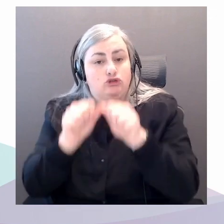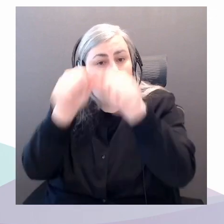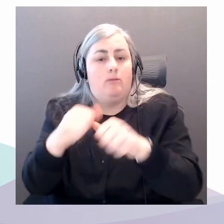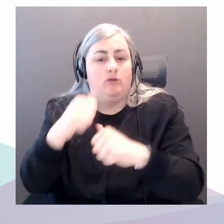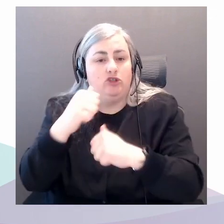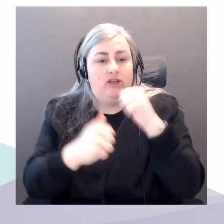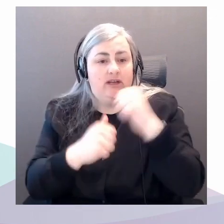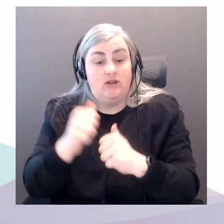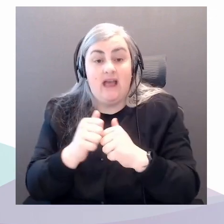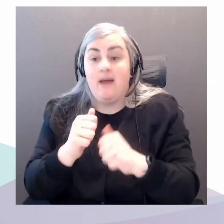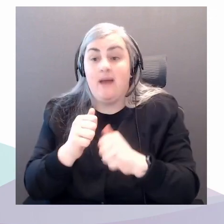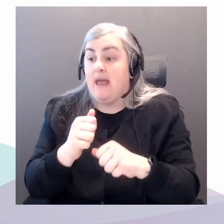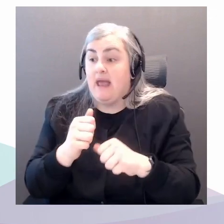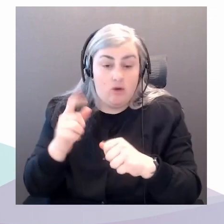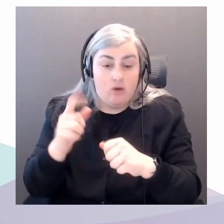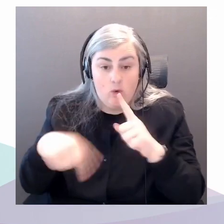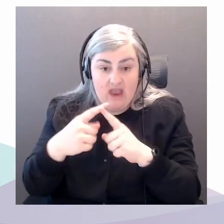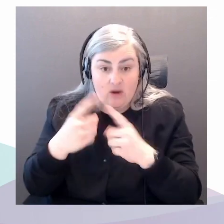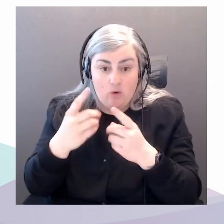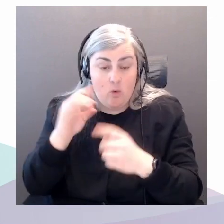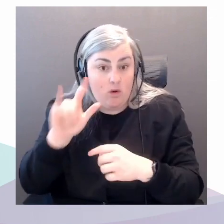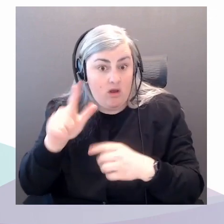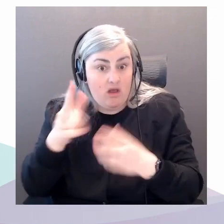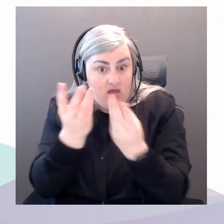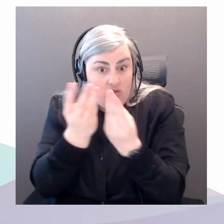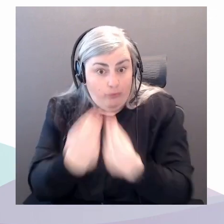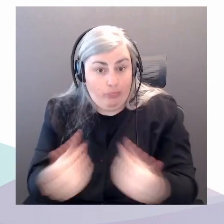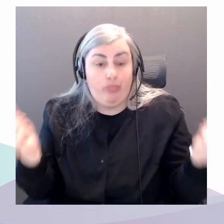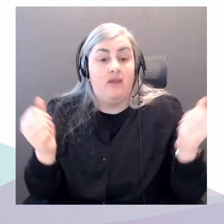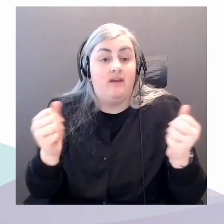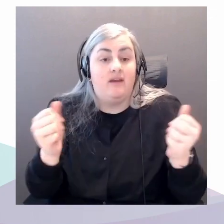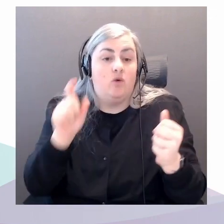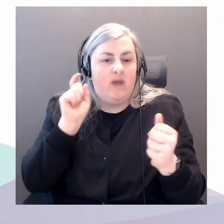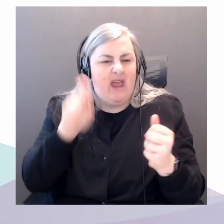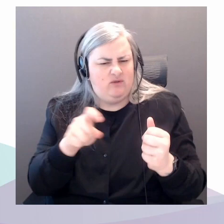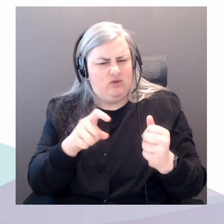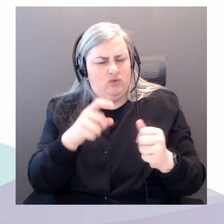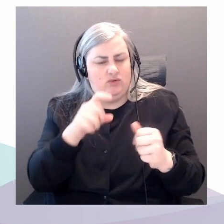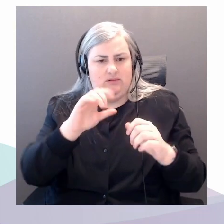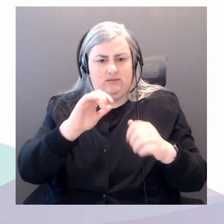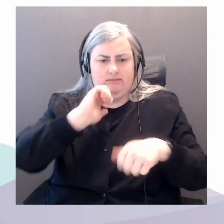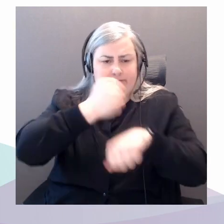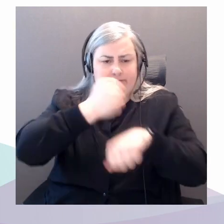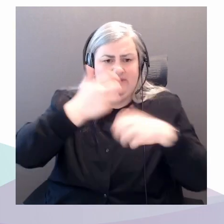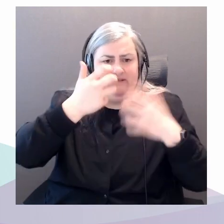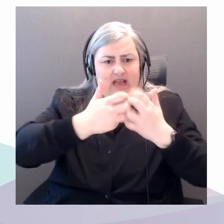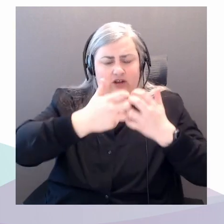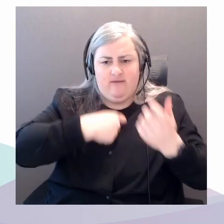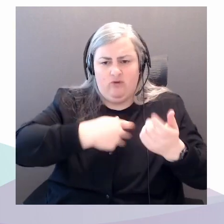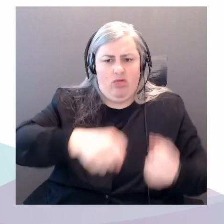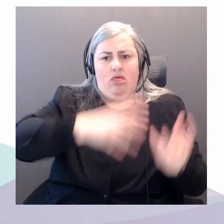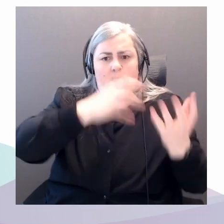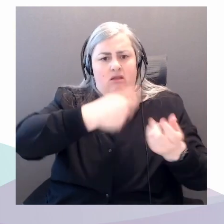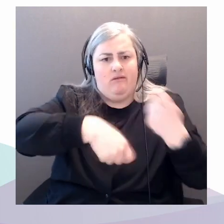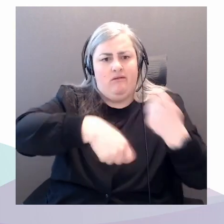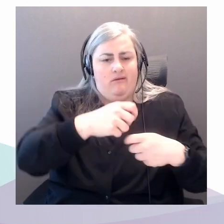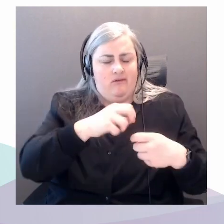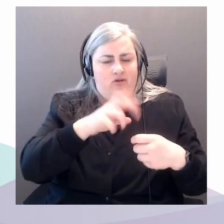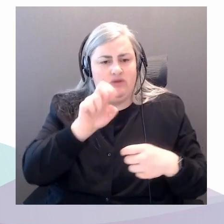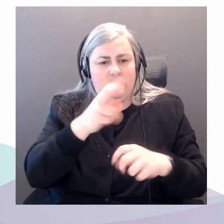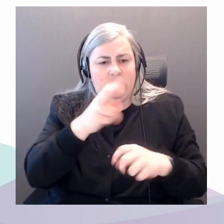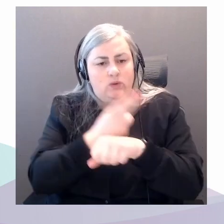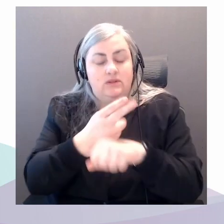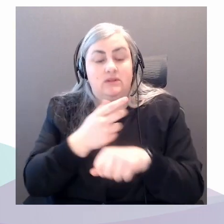it's not just these physical structures we've been interested in. And I think this is key for understanding what petro culture specifically